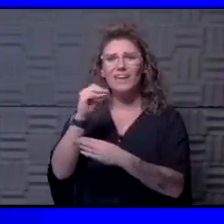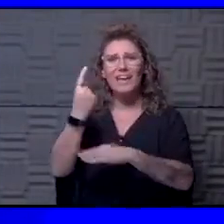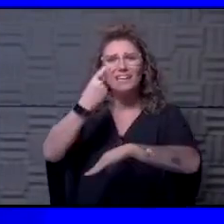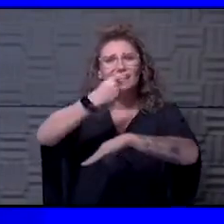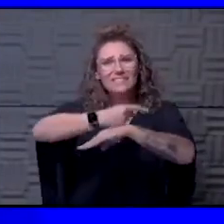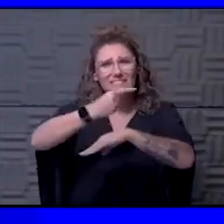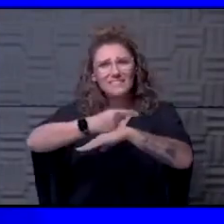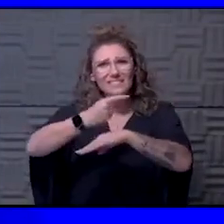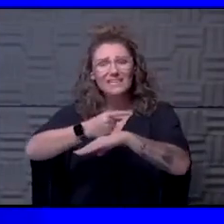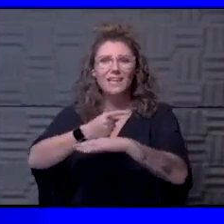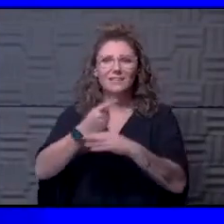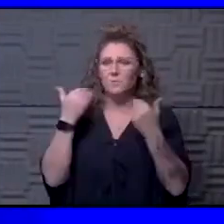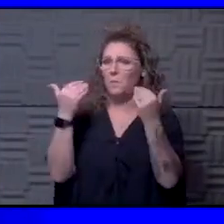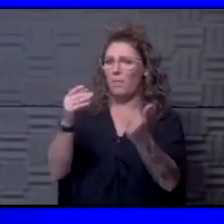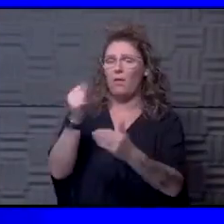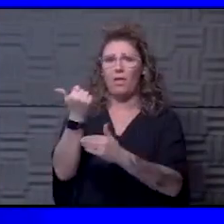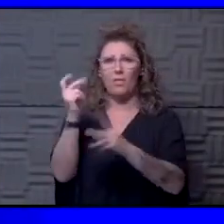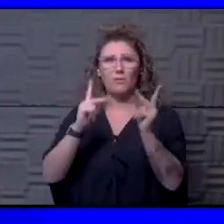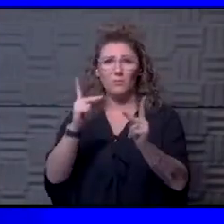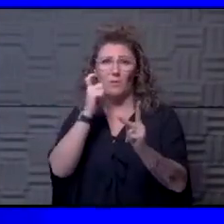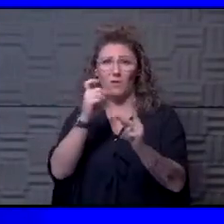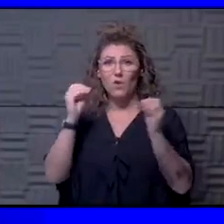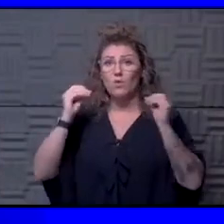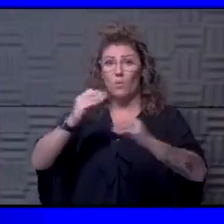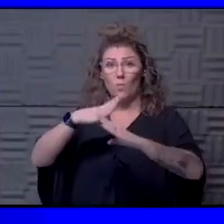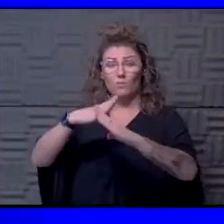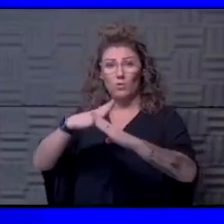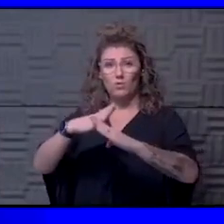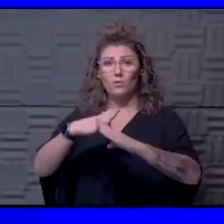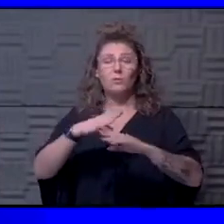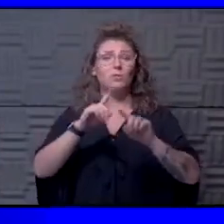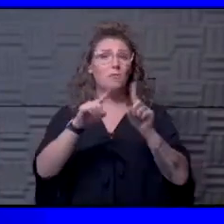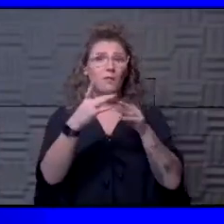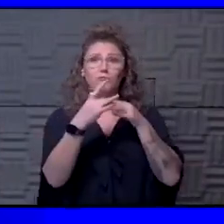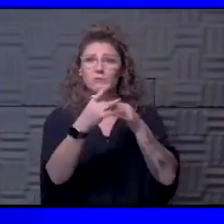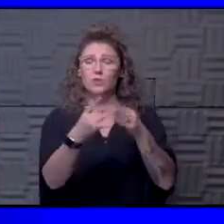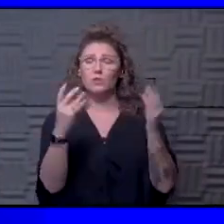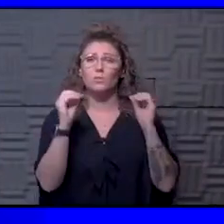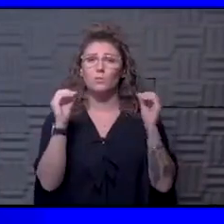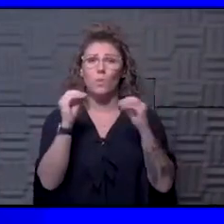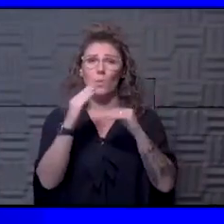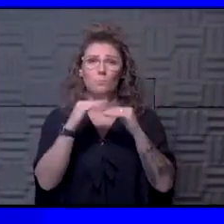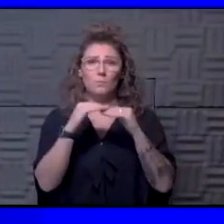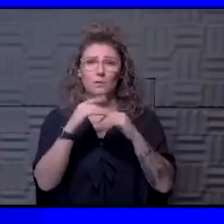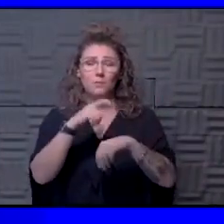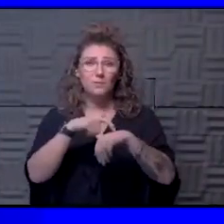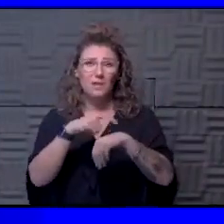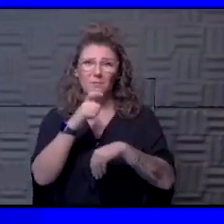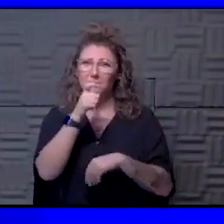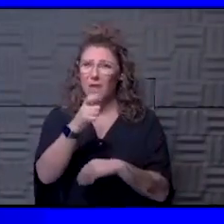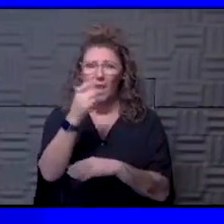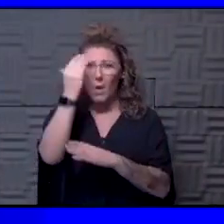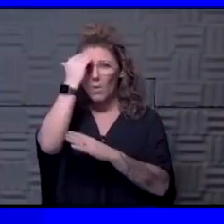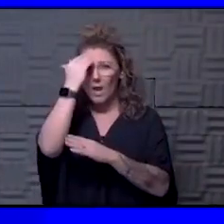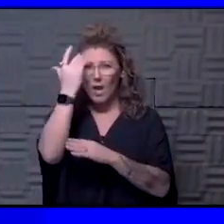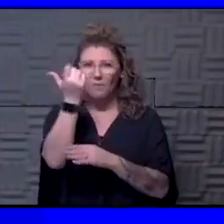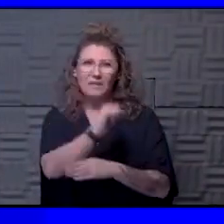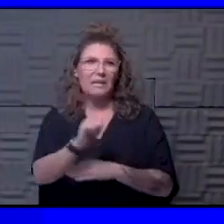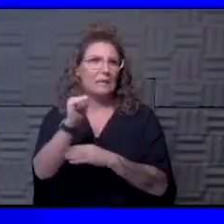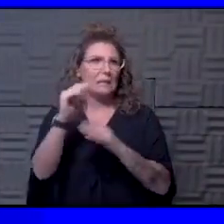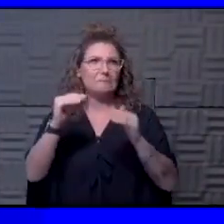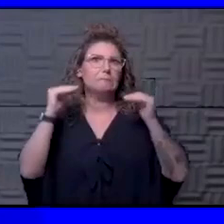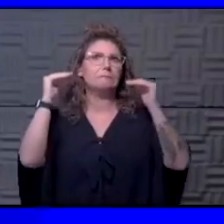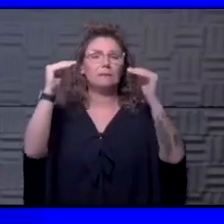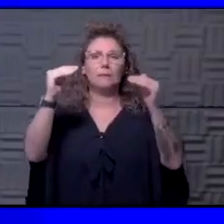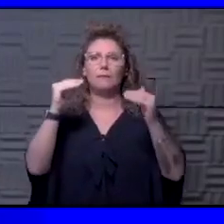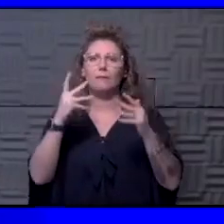people who haven't had it, who have no immunity to get the vaccine. But the guidance is there's no minimum time. I'm not aware of any, um, enhancement,